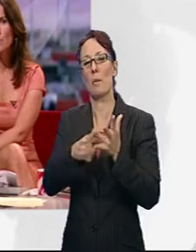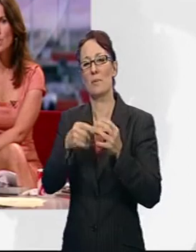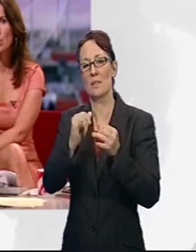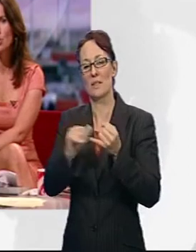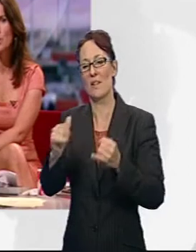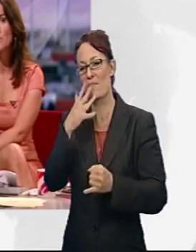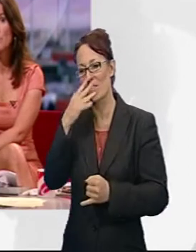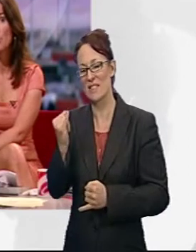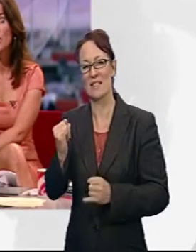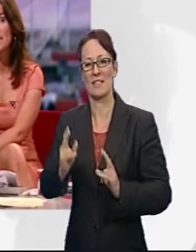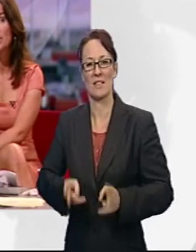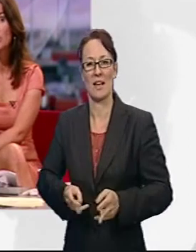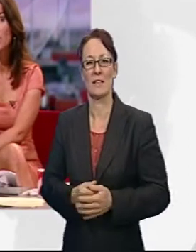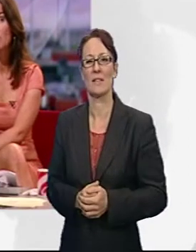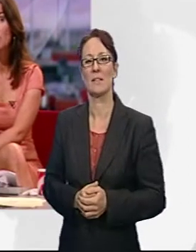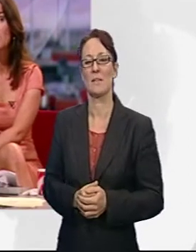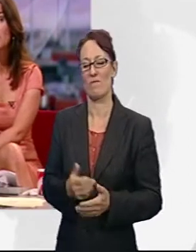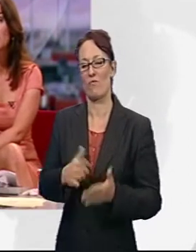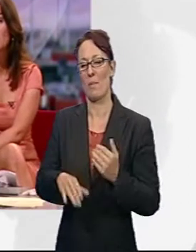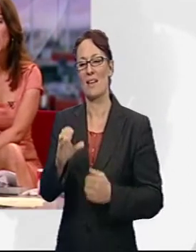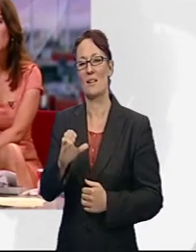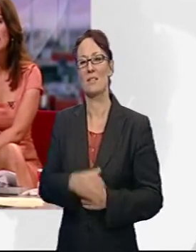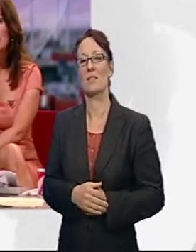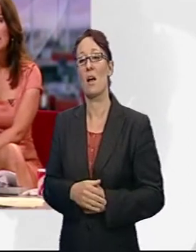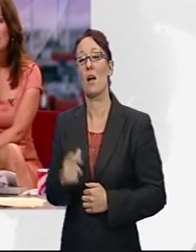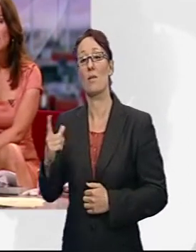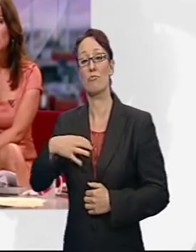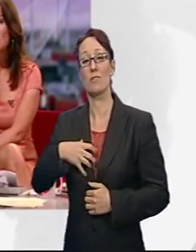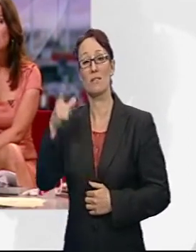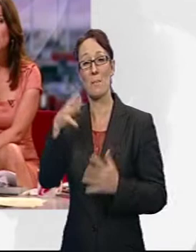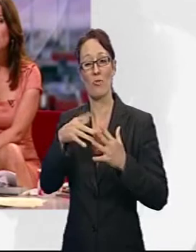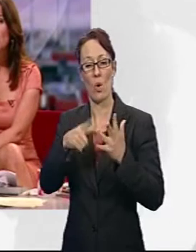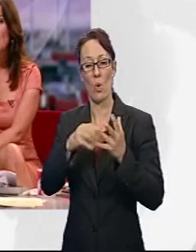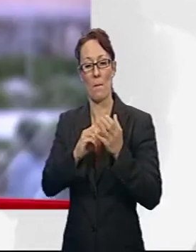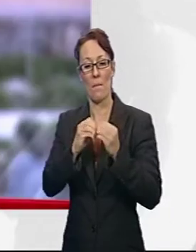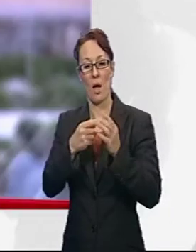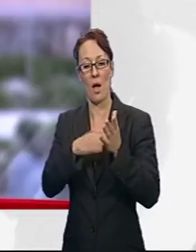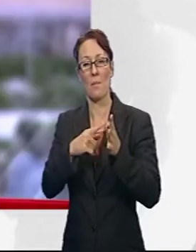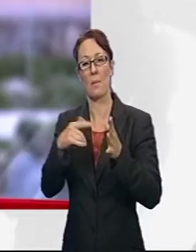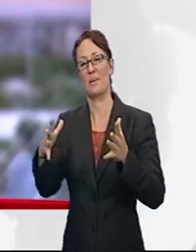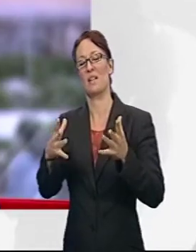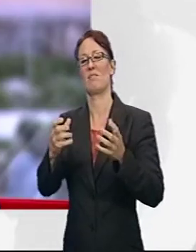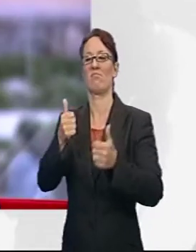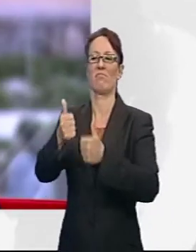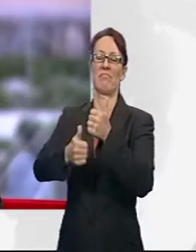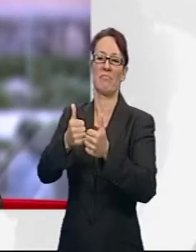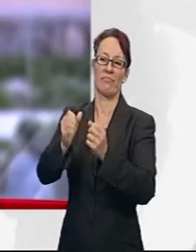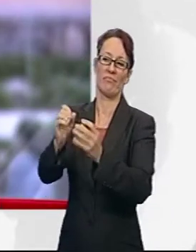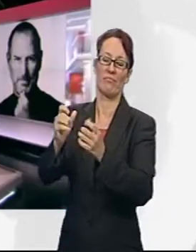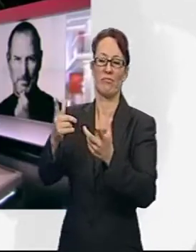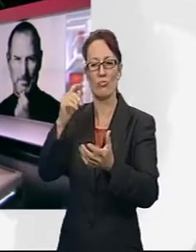from cancer what tributes have been pouring in including one from President Obama our technology correspondent Rory Kethlin Jones is here